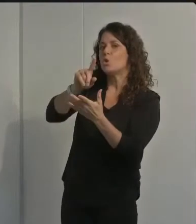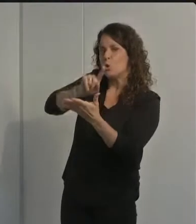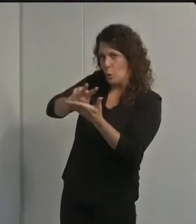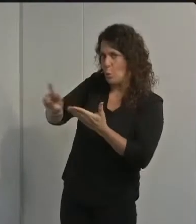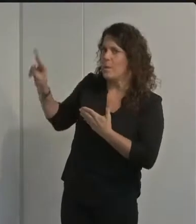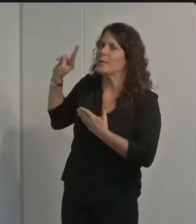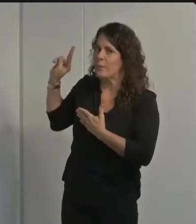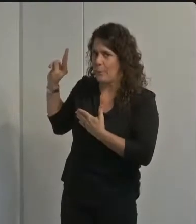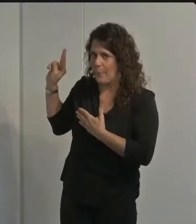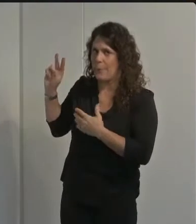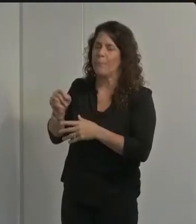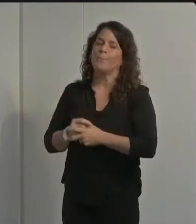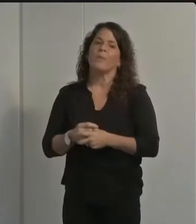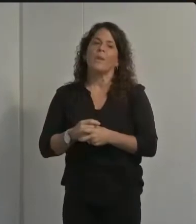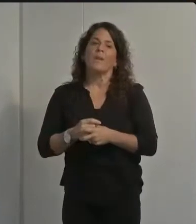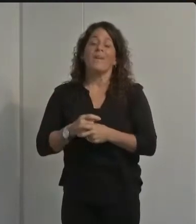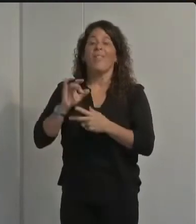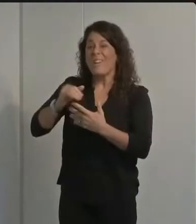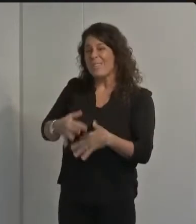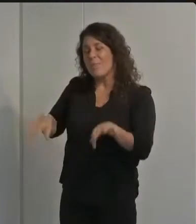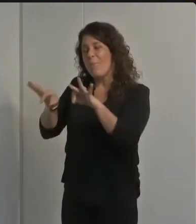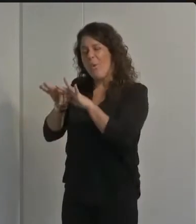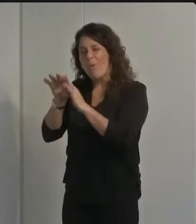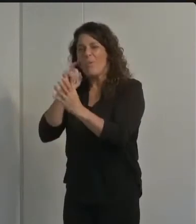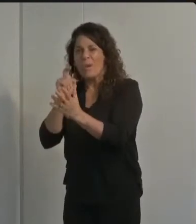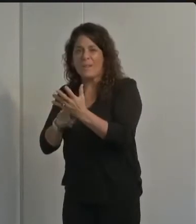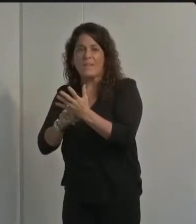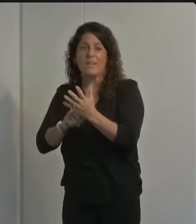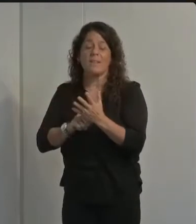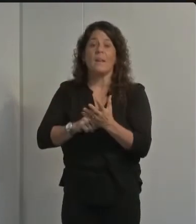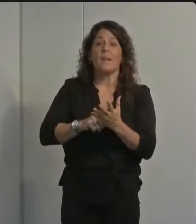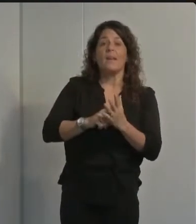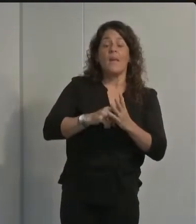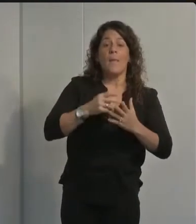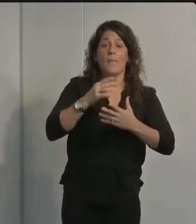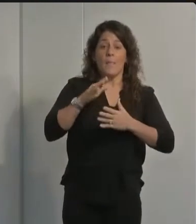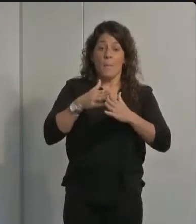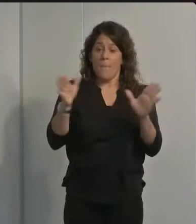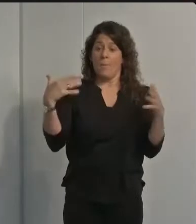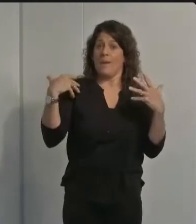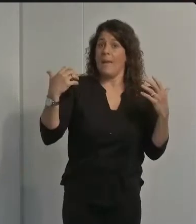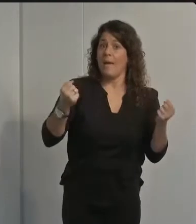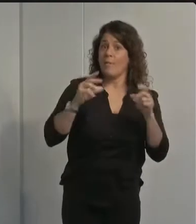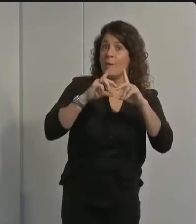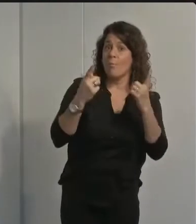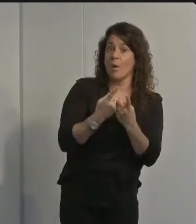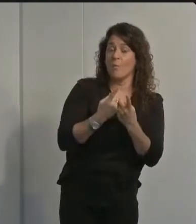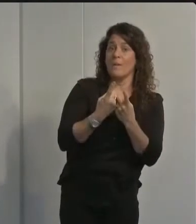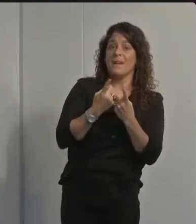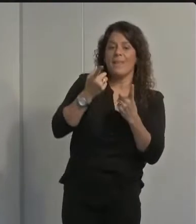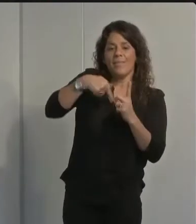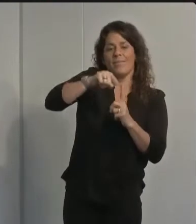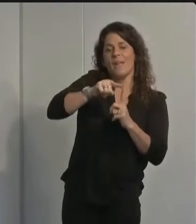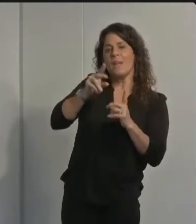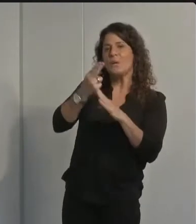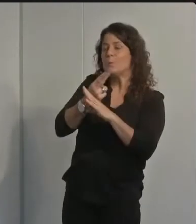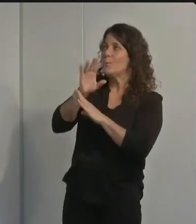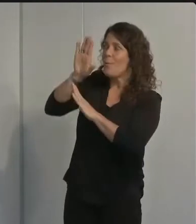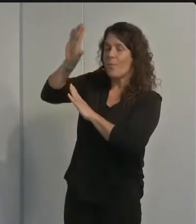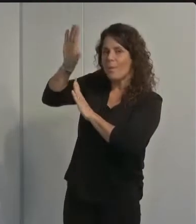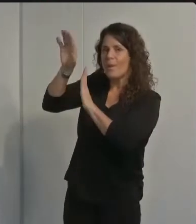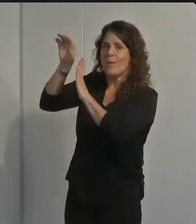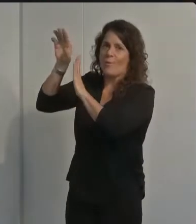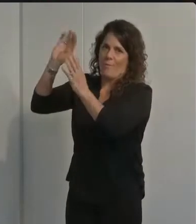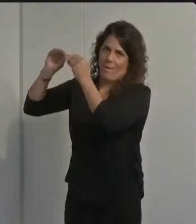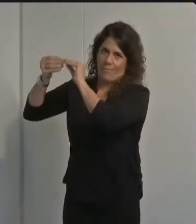important point because as public as the public health department reports numbers daily the state is using numbers from two weeks ago to evaluate if we will remain